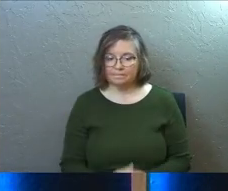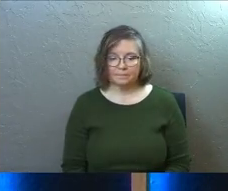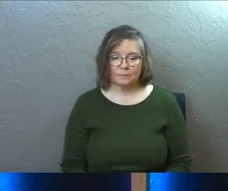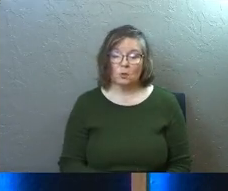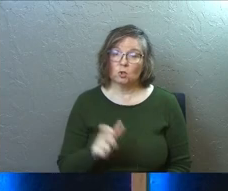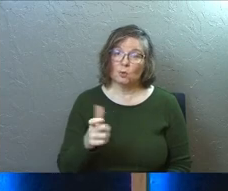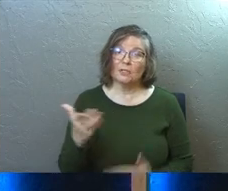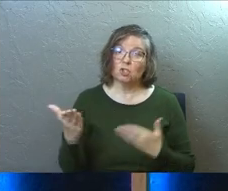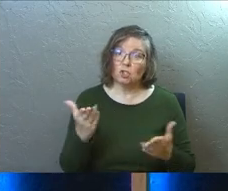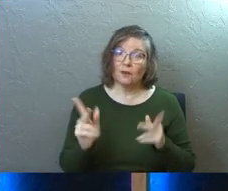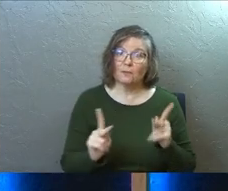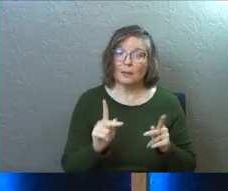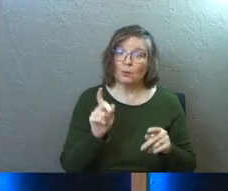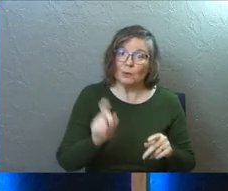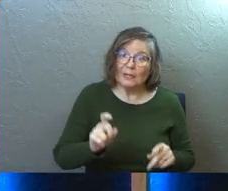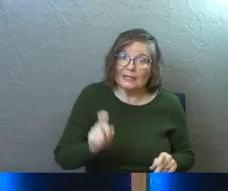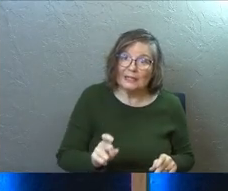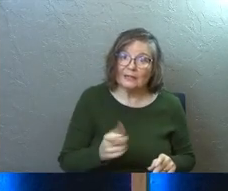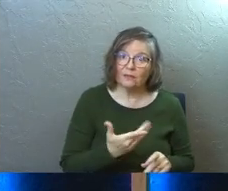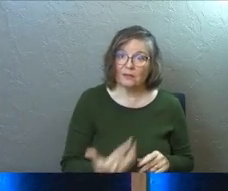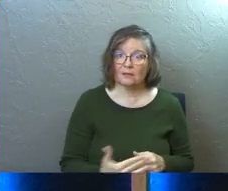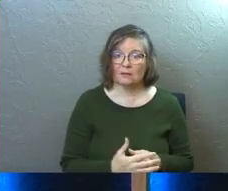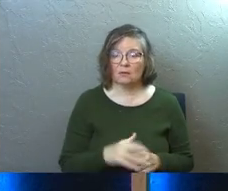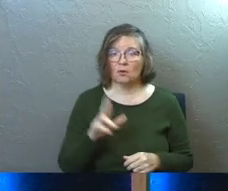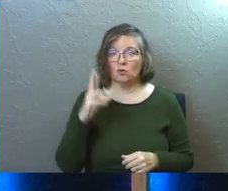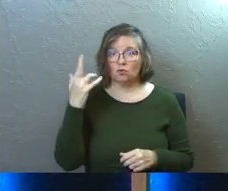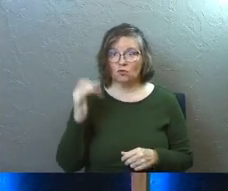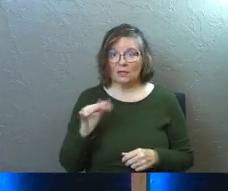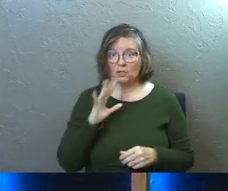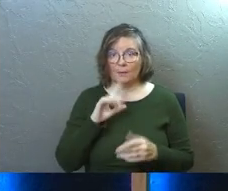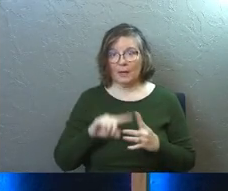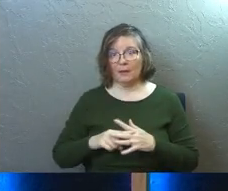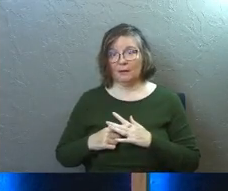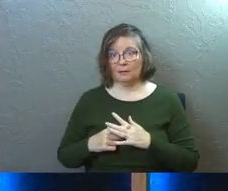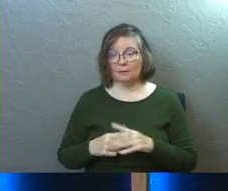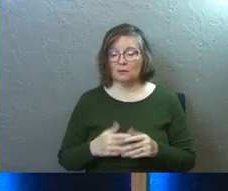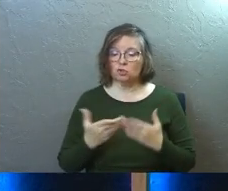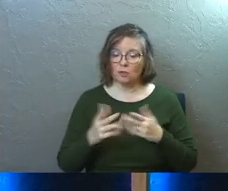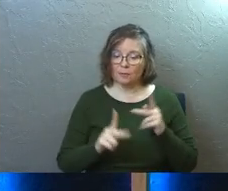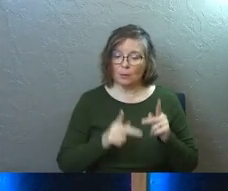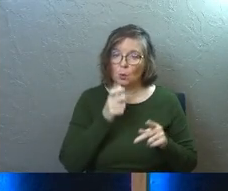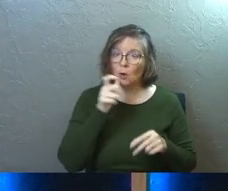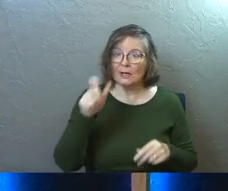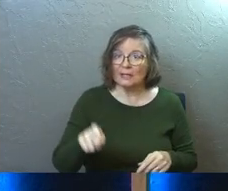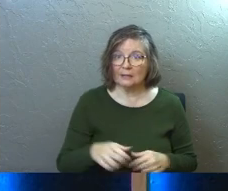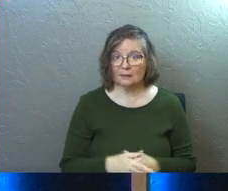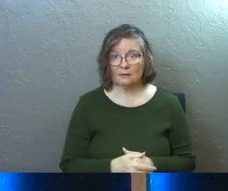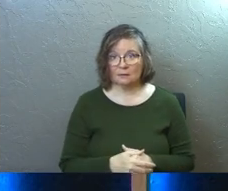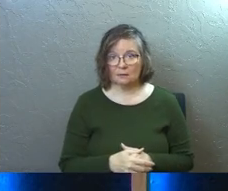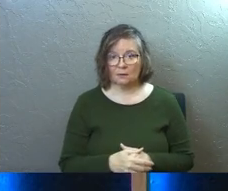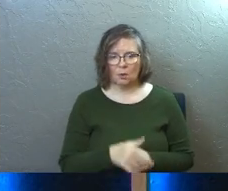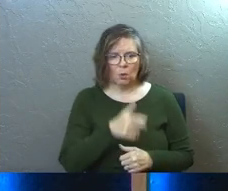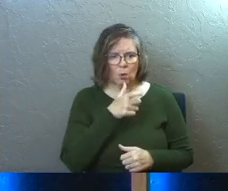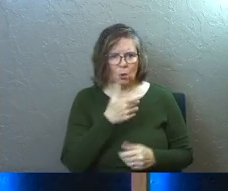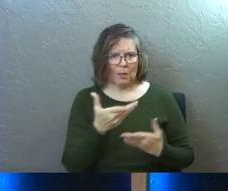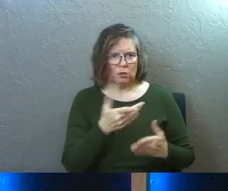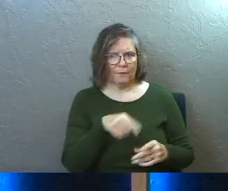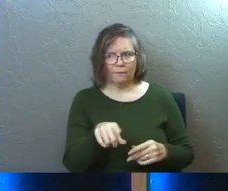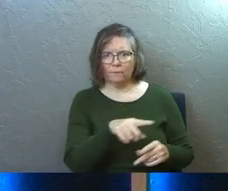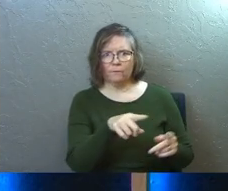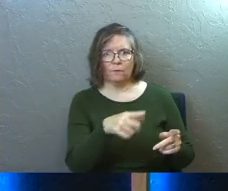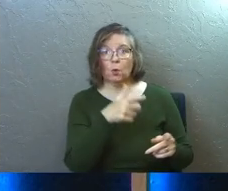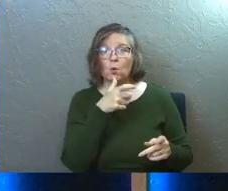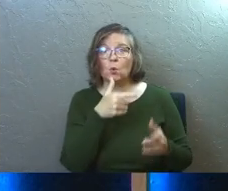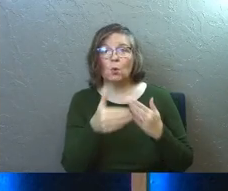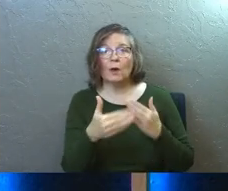You need to serve people that are in need. Ricky talked about that at the beginning. Serve people that are in need. Well, who do I serve?